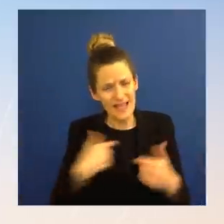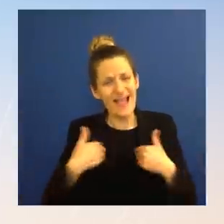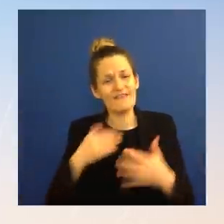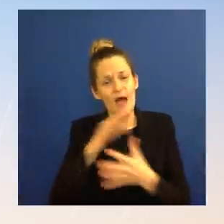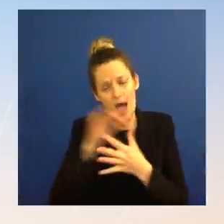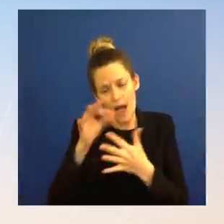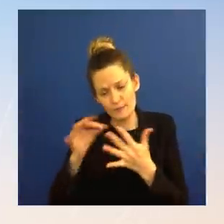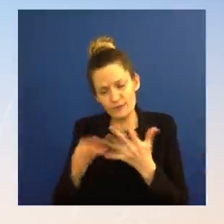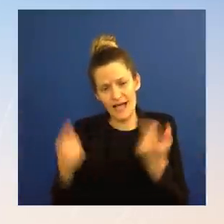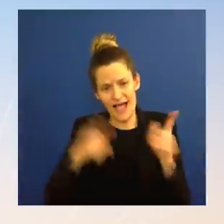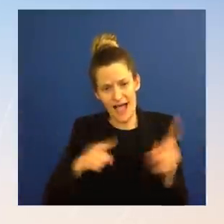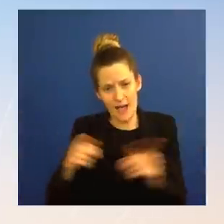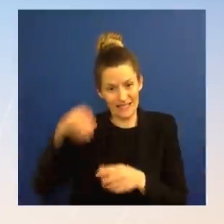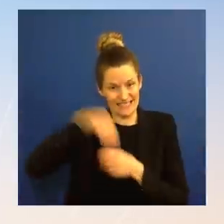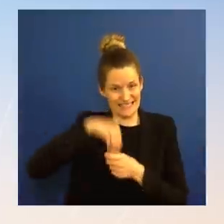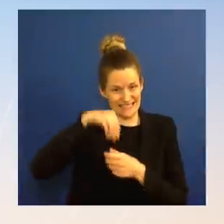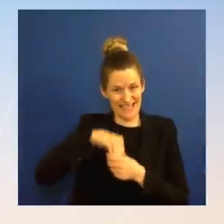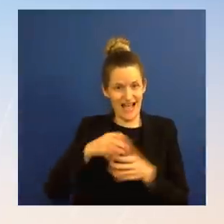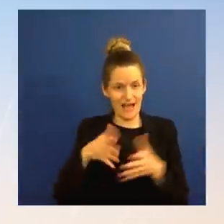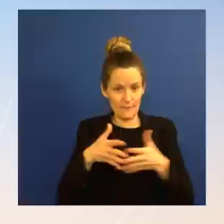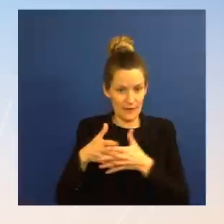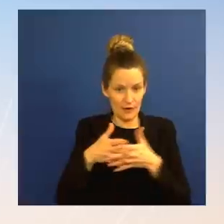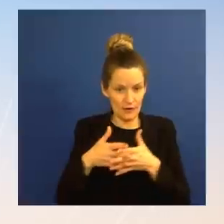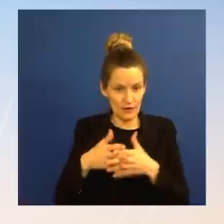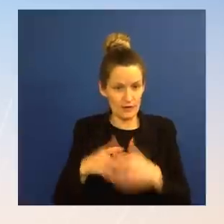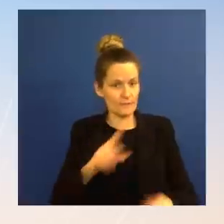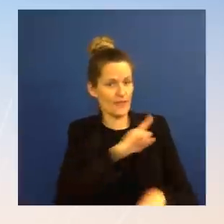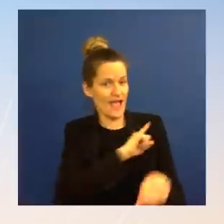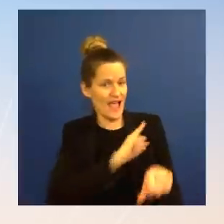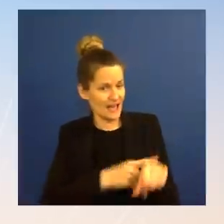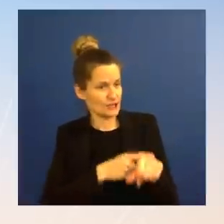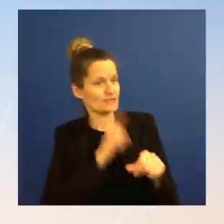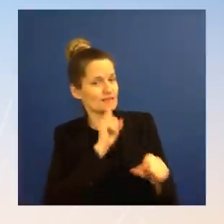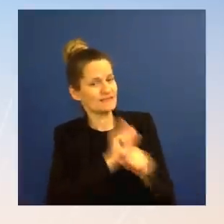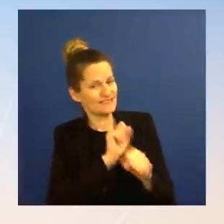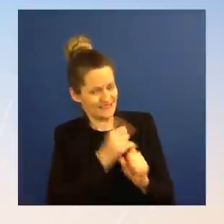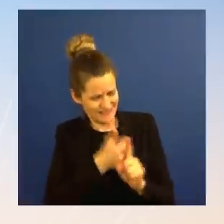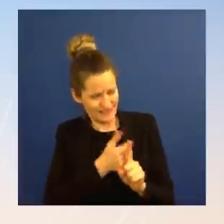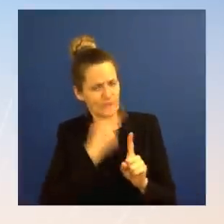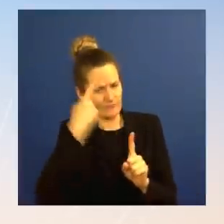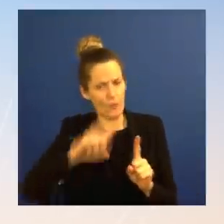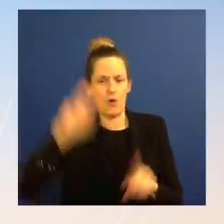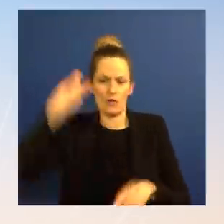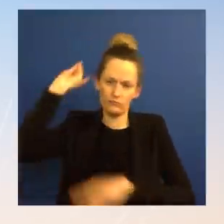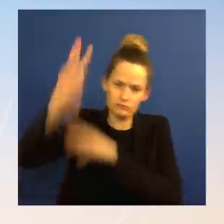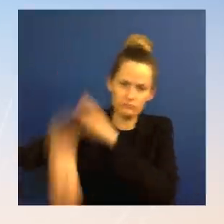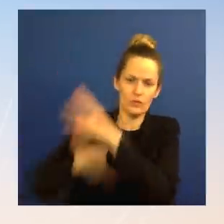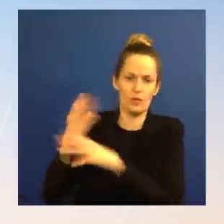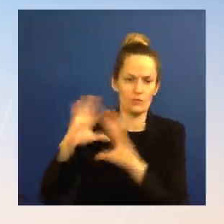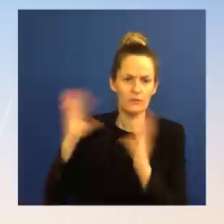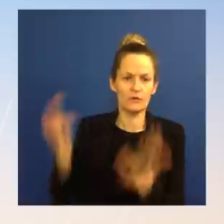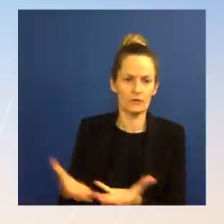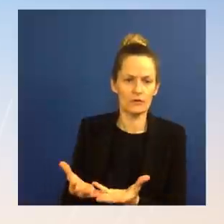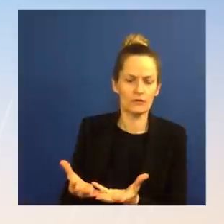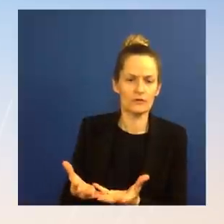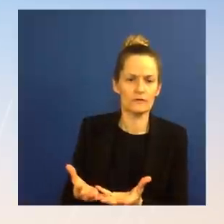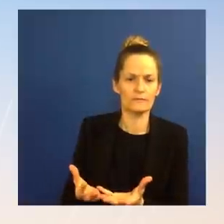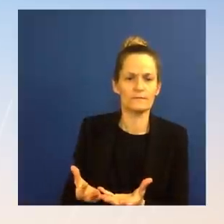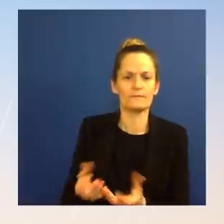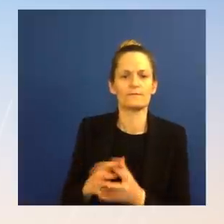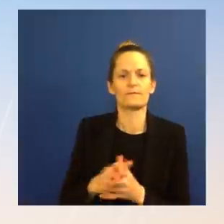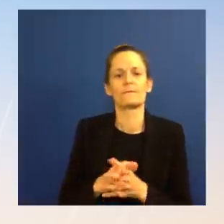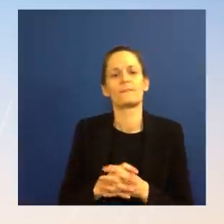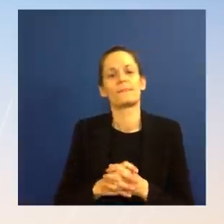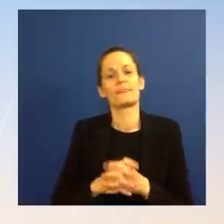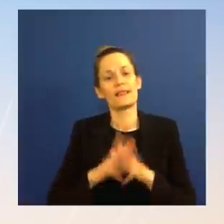about meeting the supply demands that are out there. And clearly, given the invasion and given the impact of that,